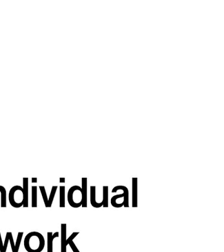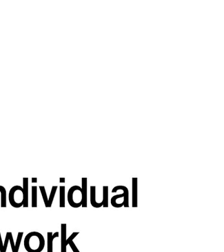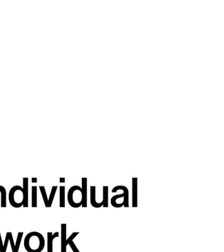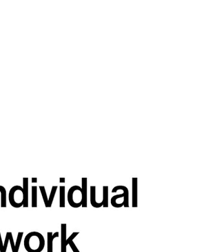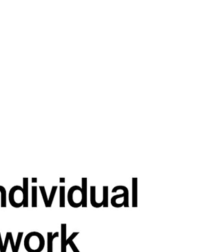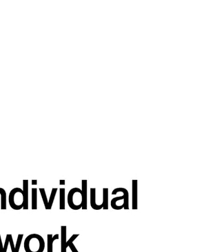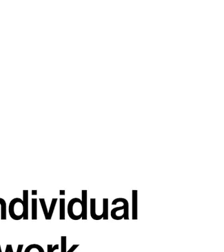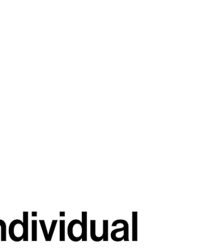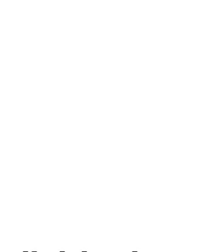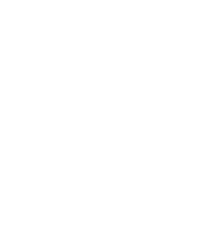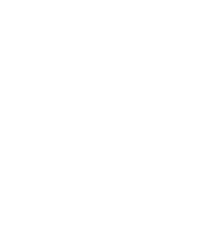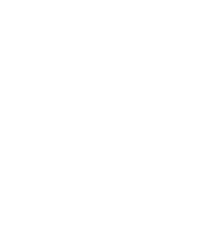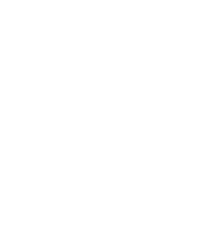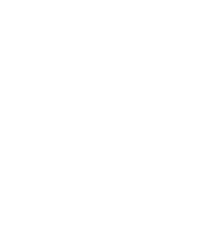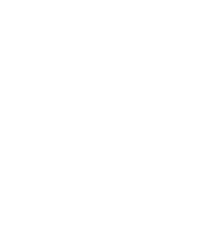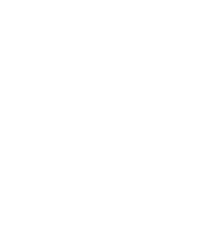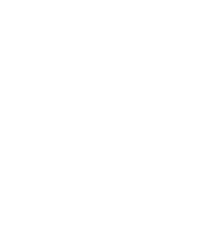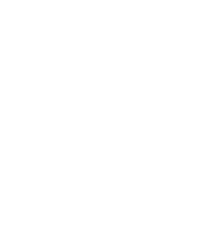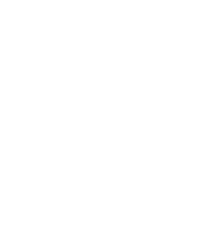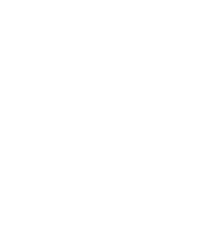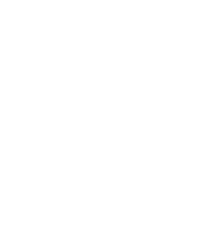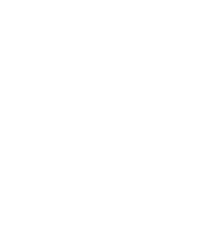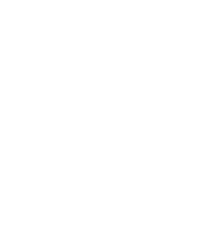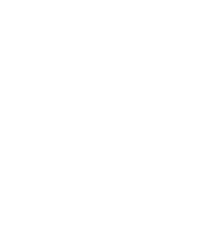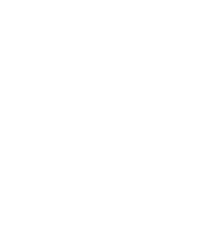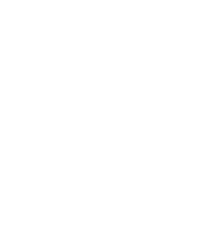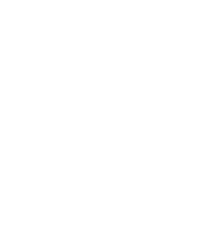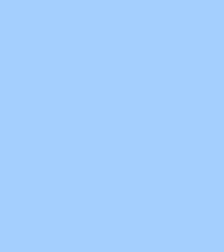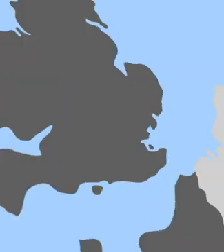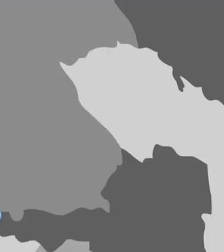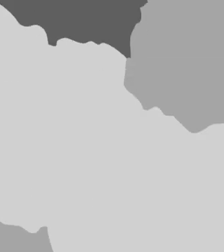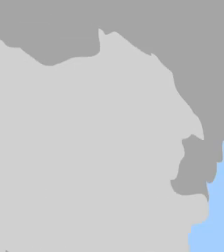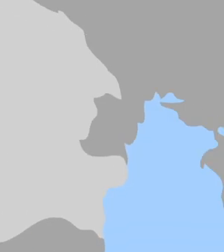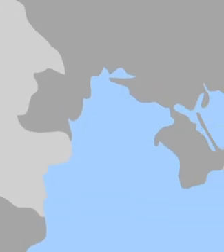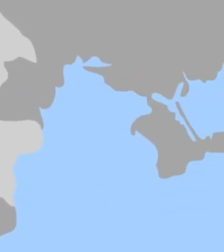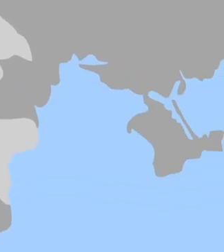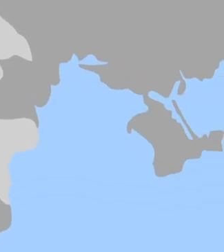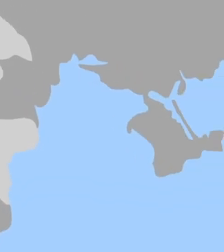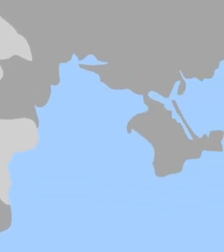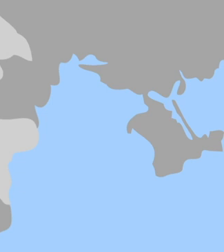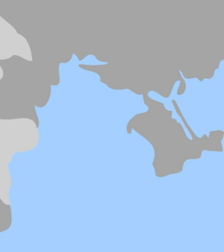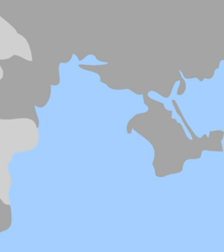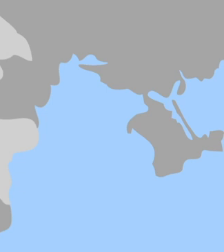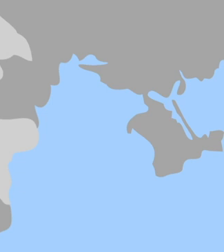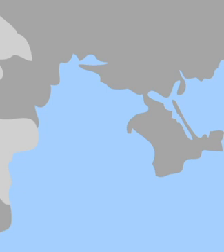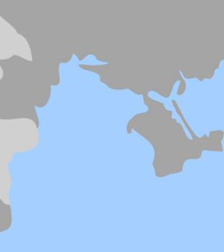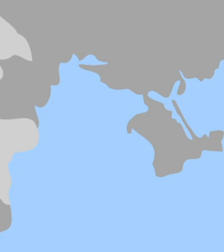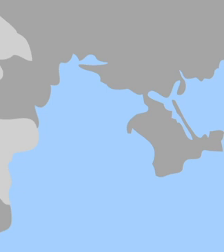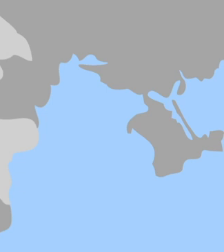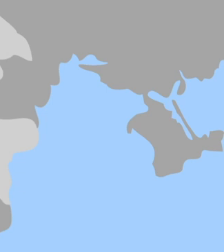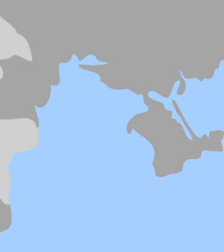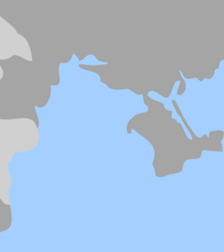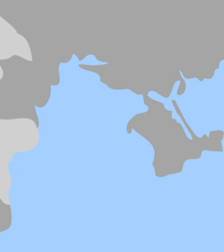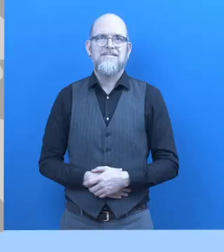Education. ITPS. Ministry of Education organizing individual training plans for